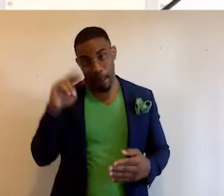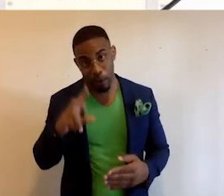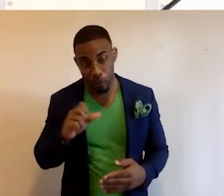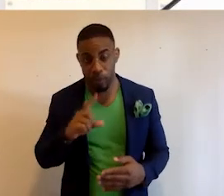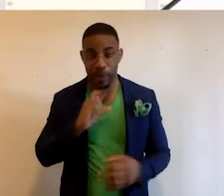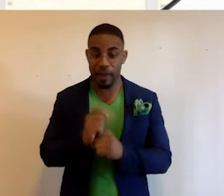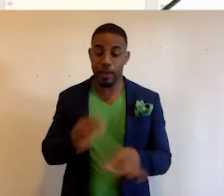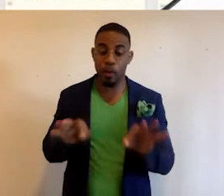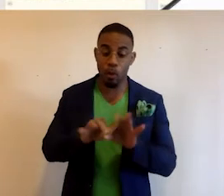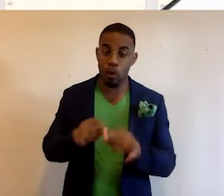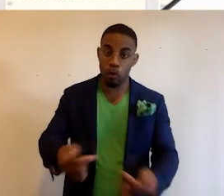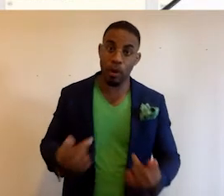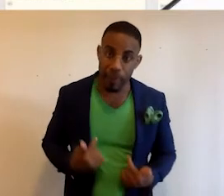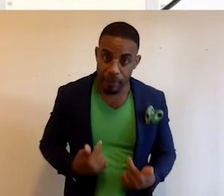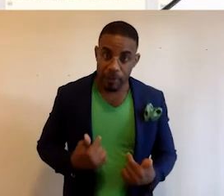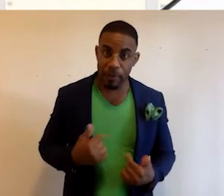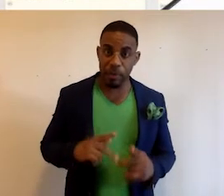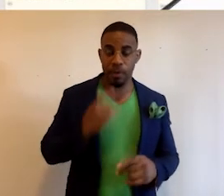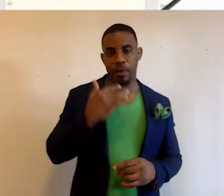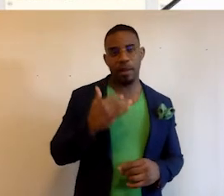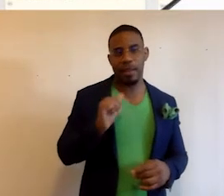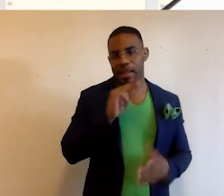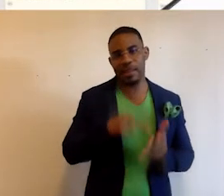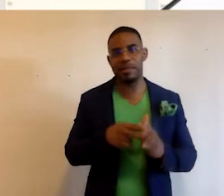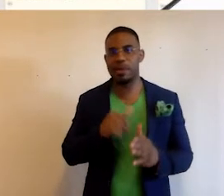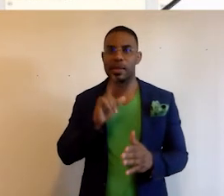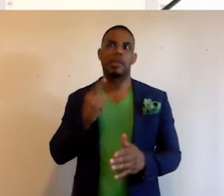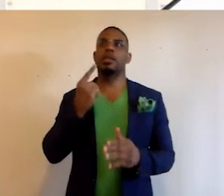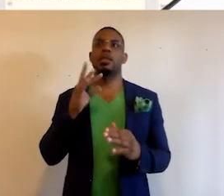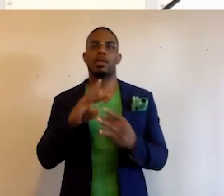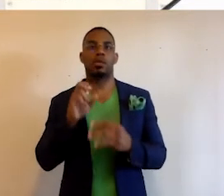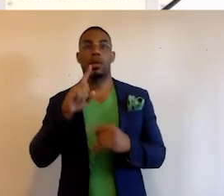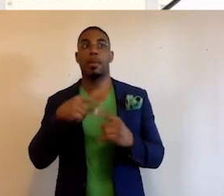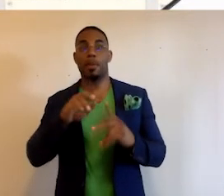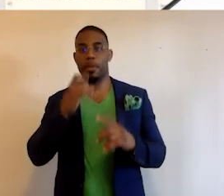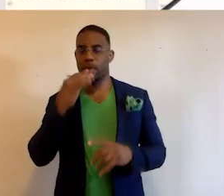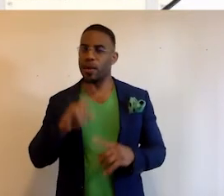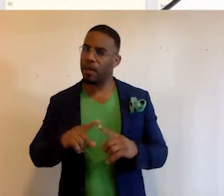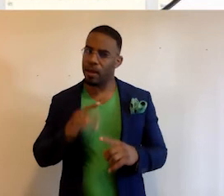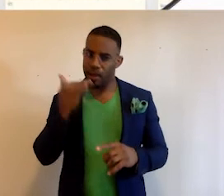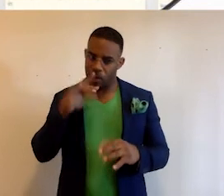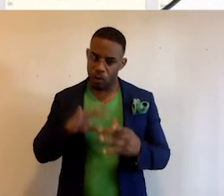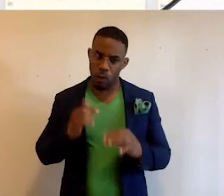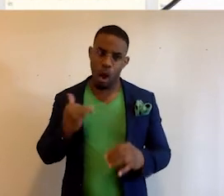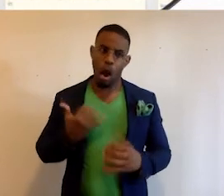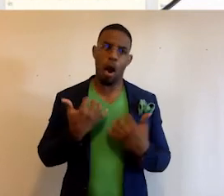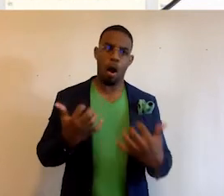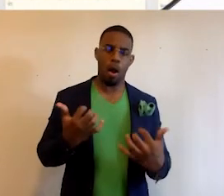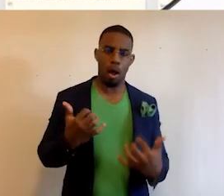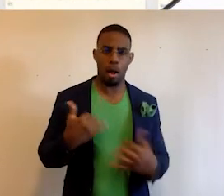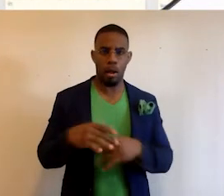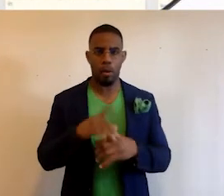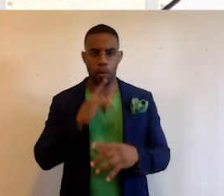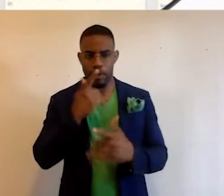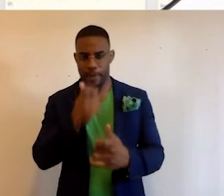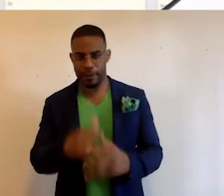news that was important to people of color. That doesn't mean that it's just news about people of color, but it's news that our audience and our demographic